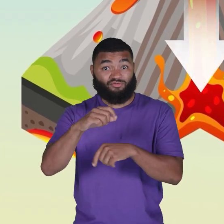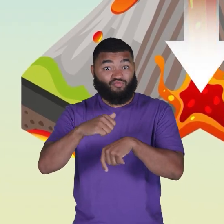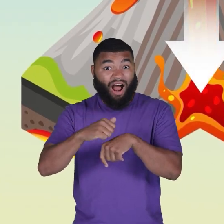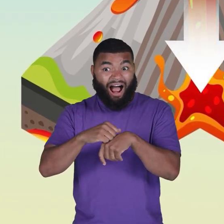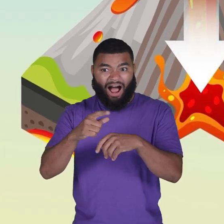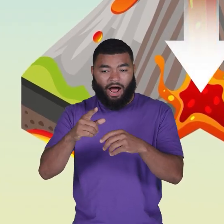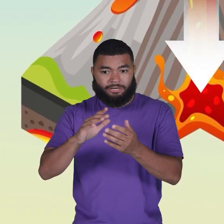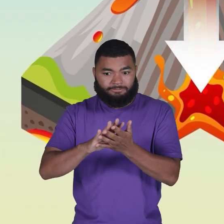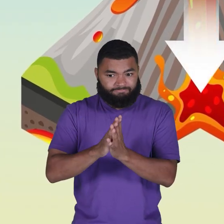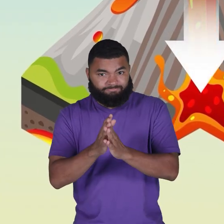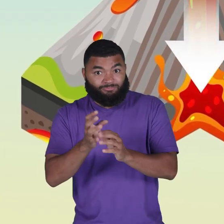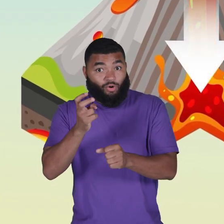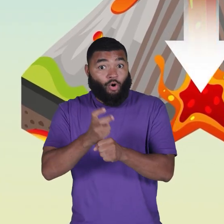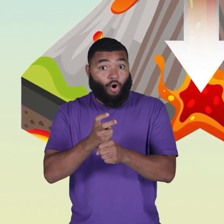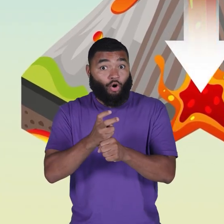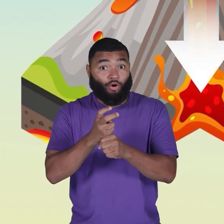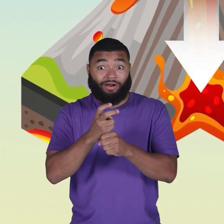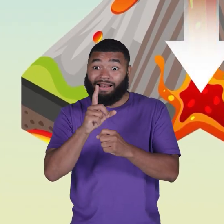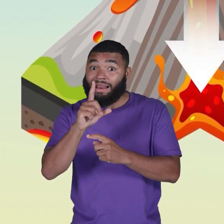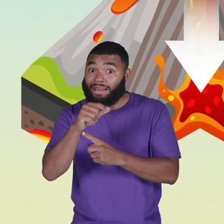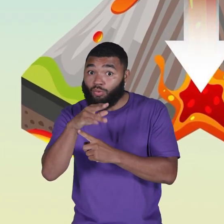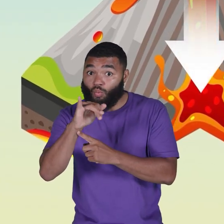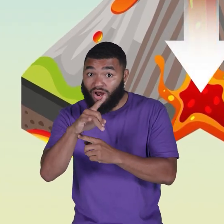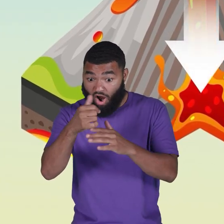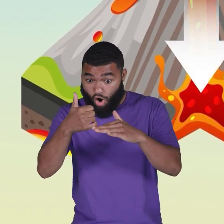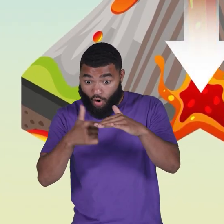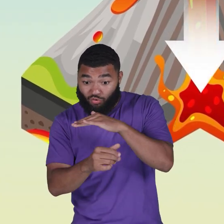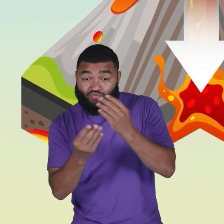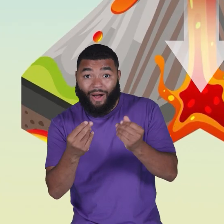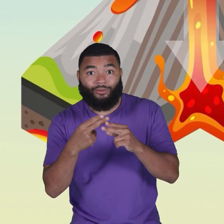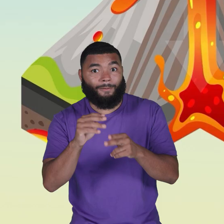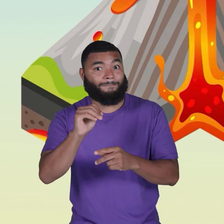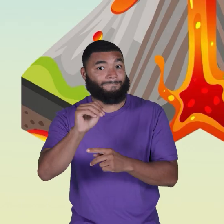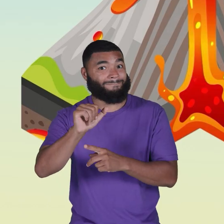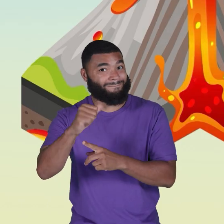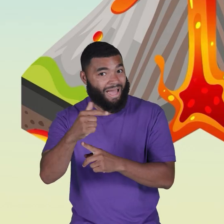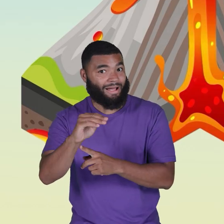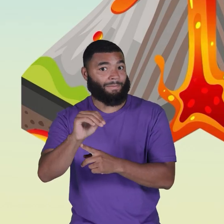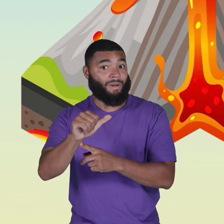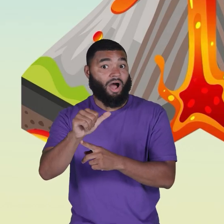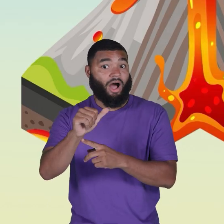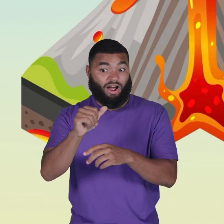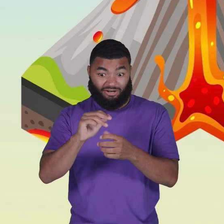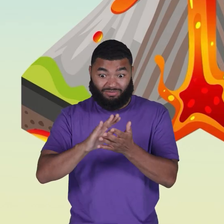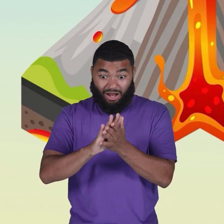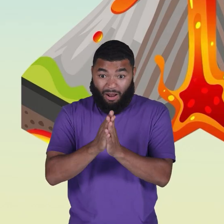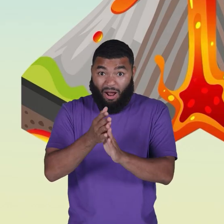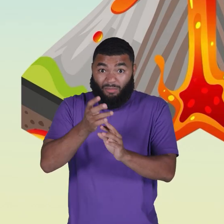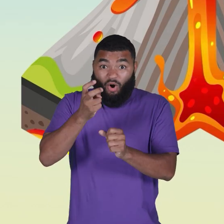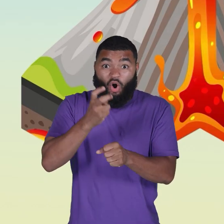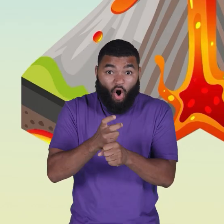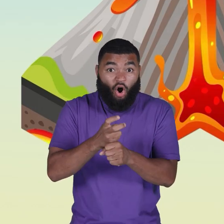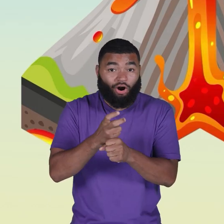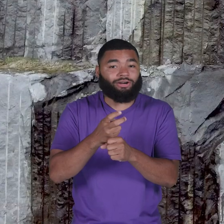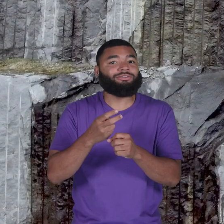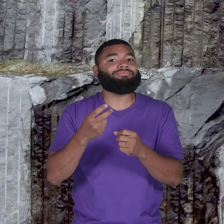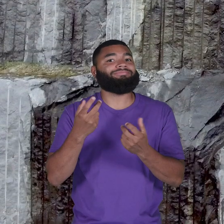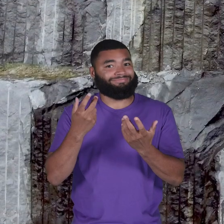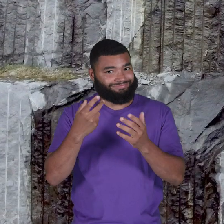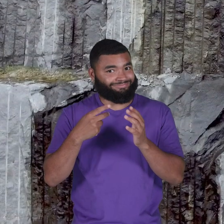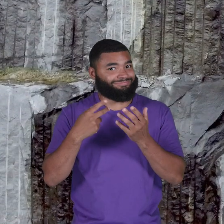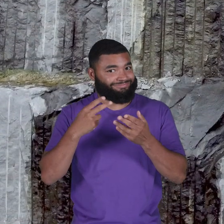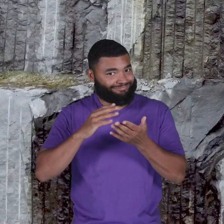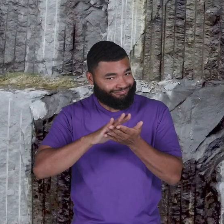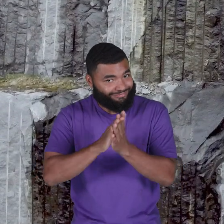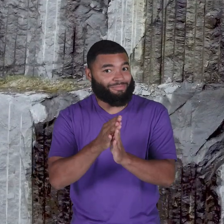ground, it is called magma. And when it hardens, it forms intrusive igneous rocks, like